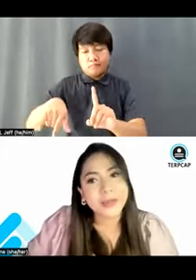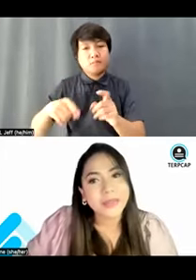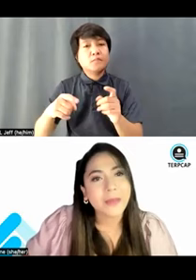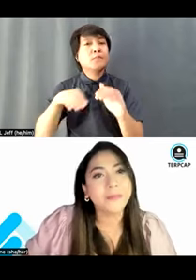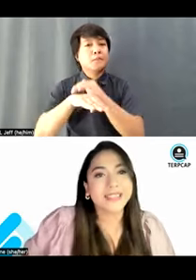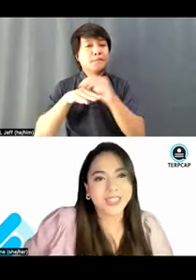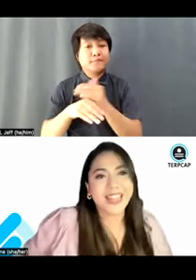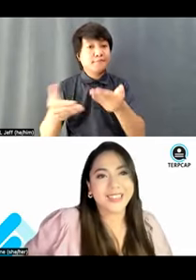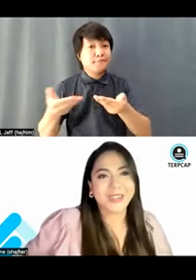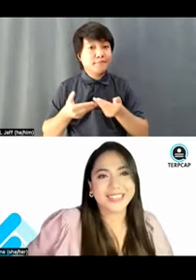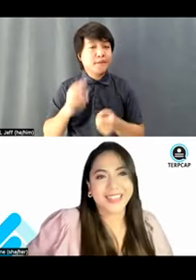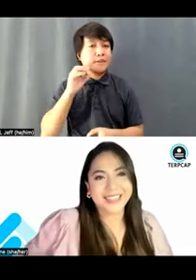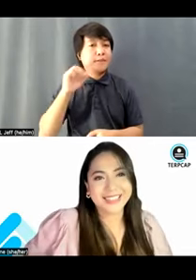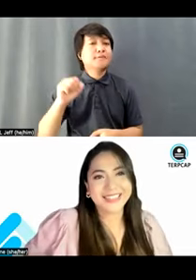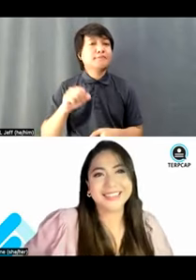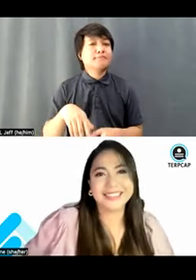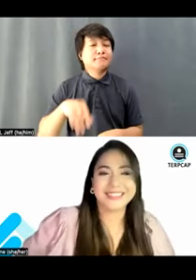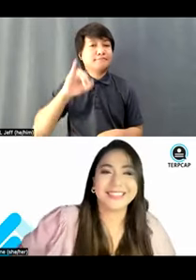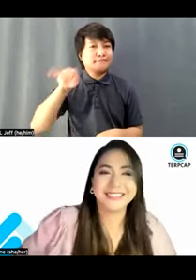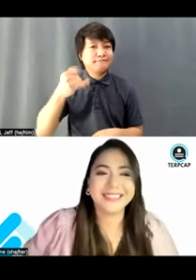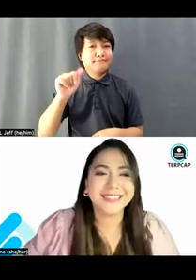all welcome Ms. Jael Cortez.